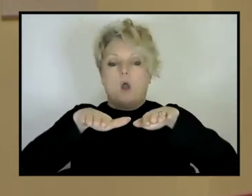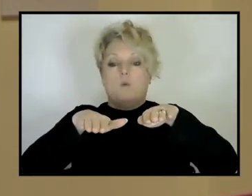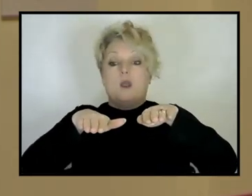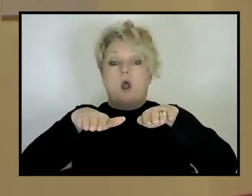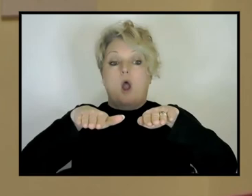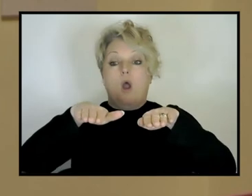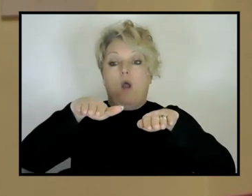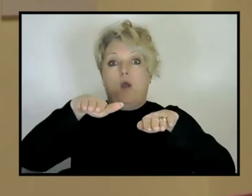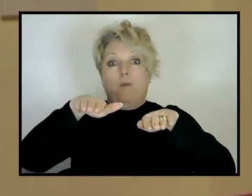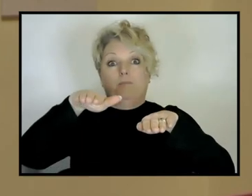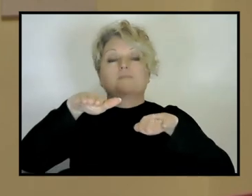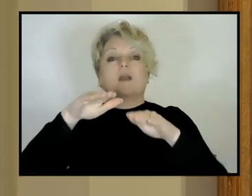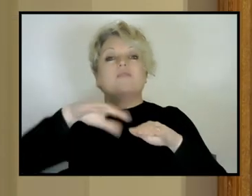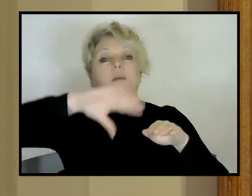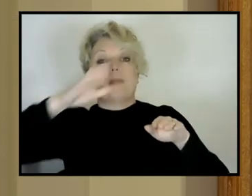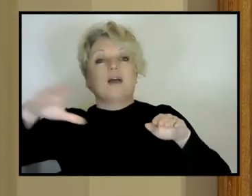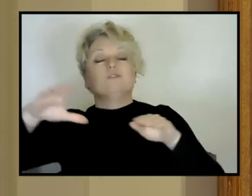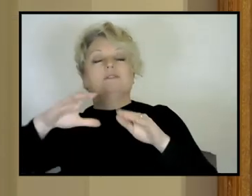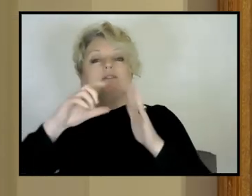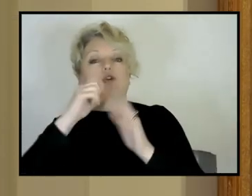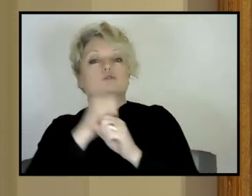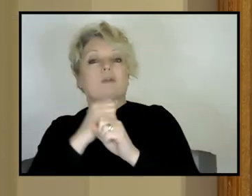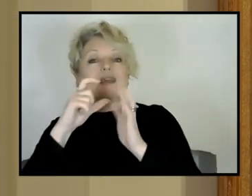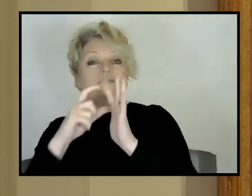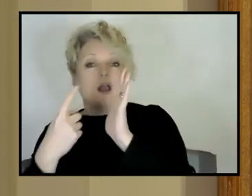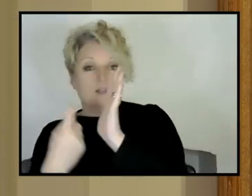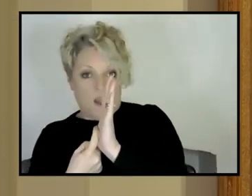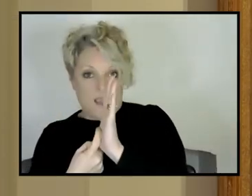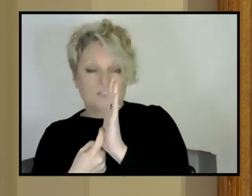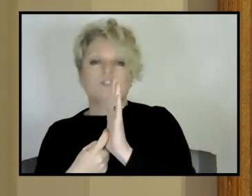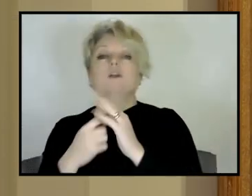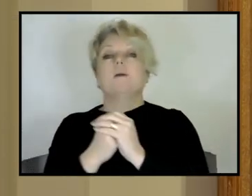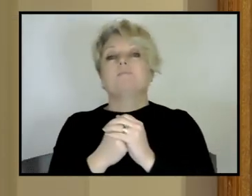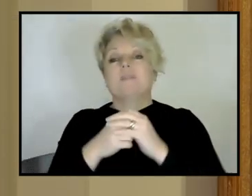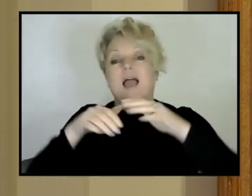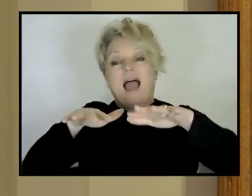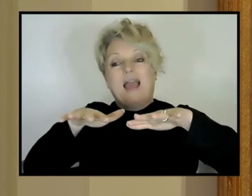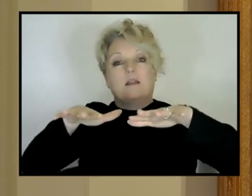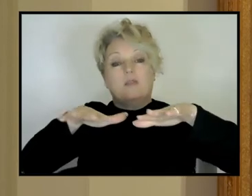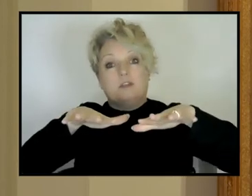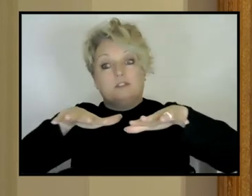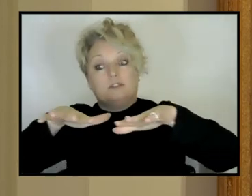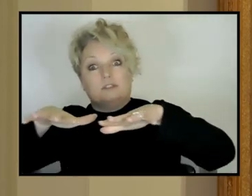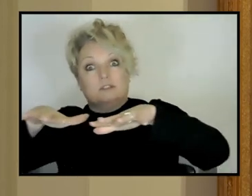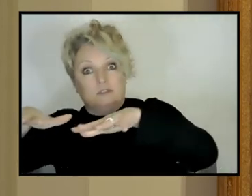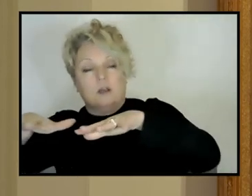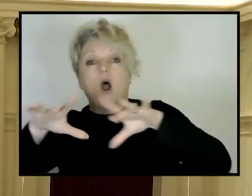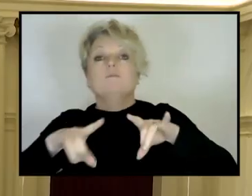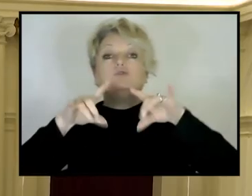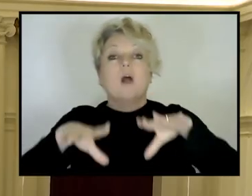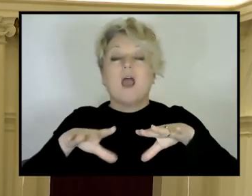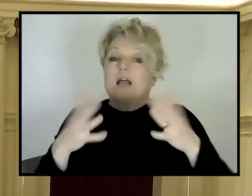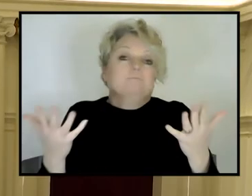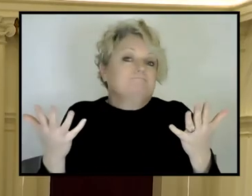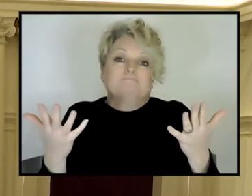great dividing range and the Eastern rifted continental margin of Australia. Um, it's just inboard of the